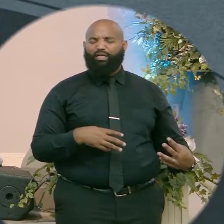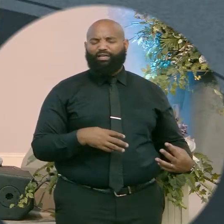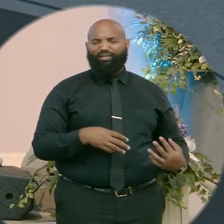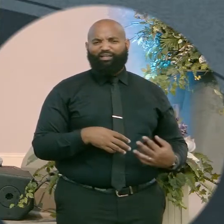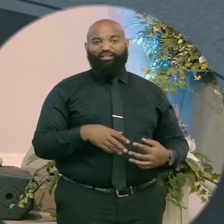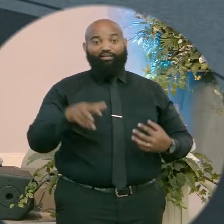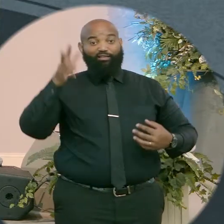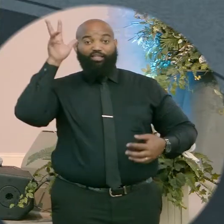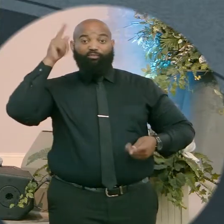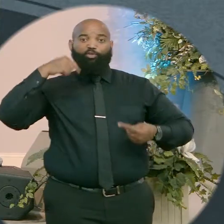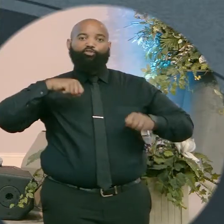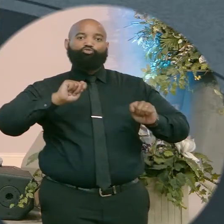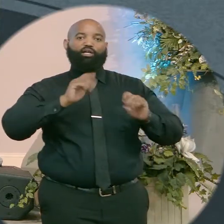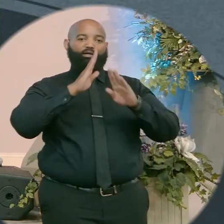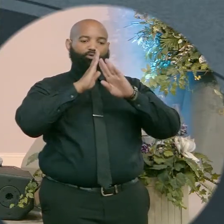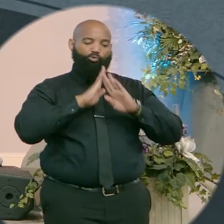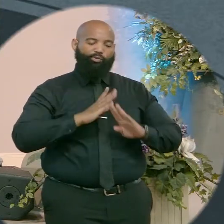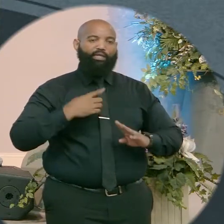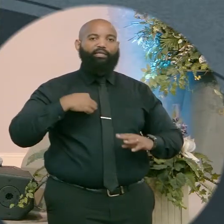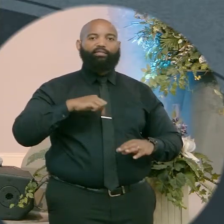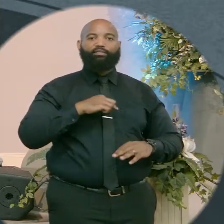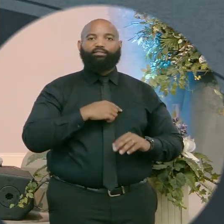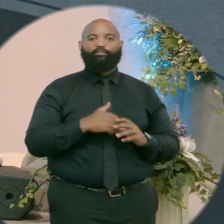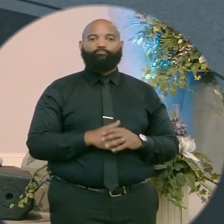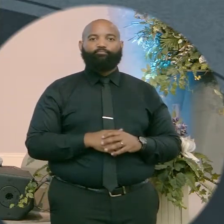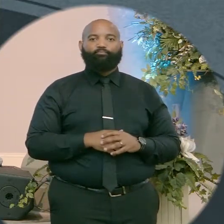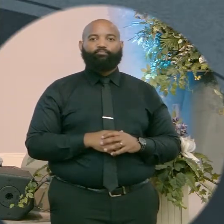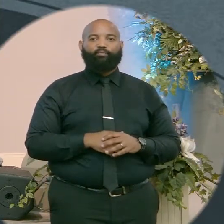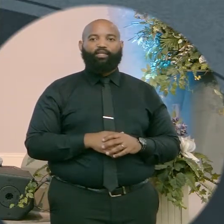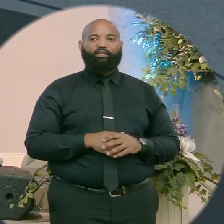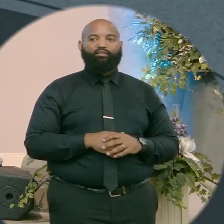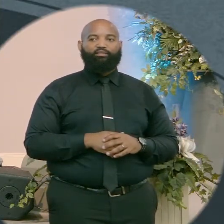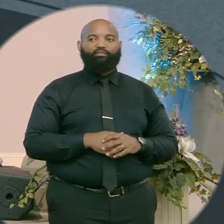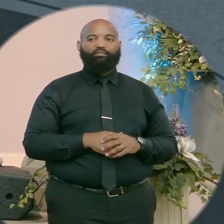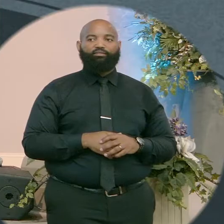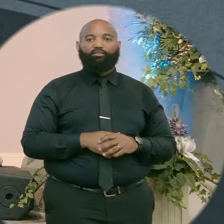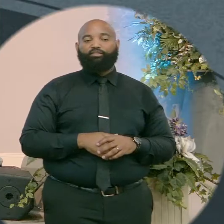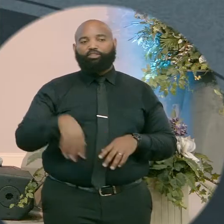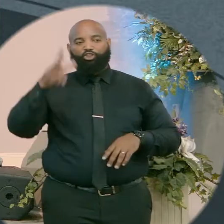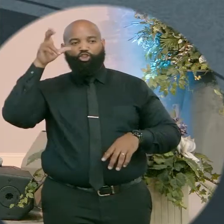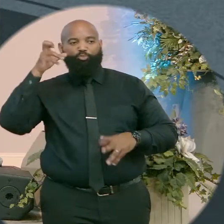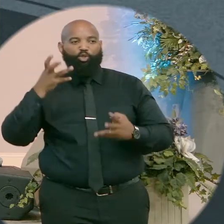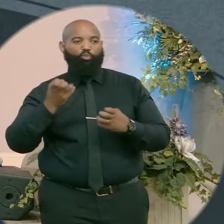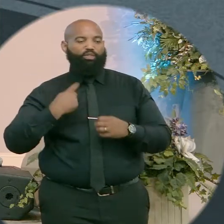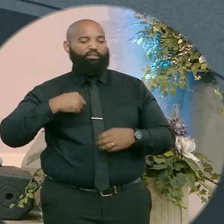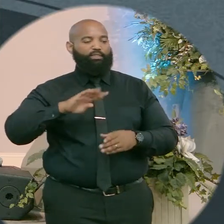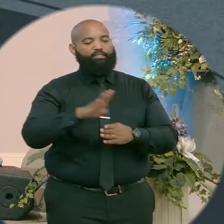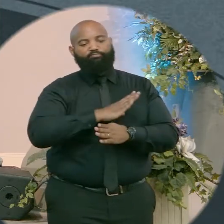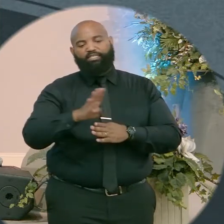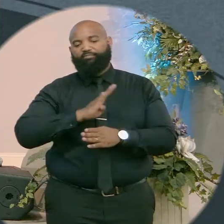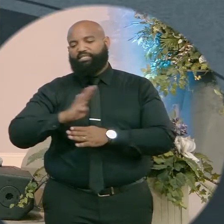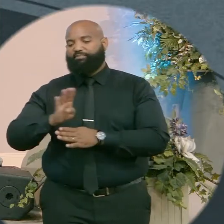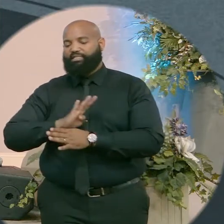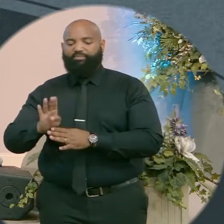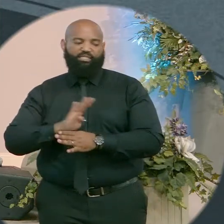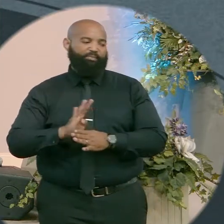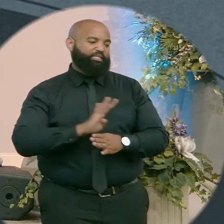mouths shut. He wants us so distracted and frustrated and so busy that we don't have the energy to fight.